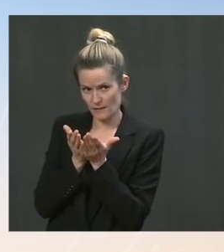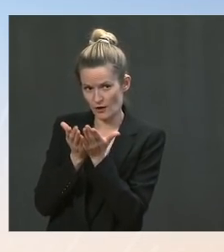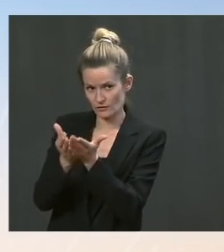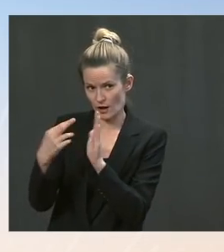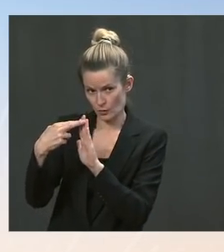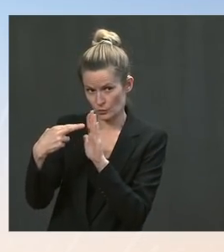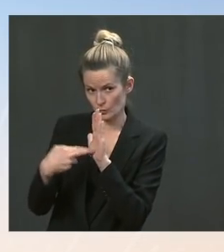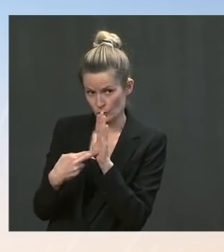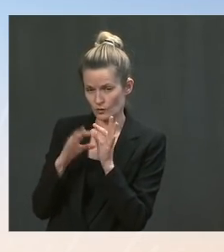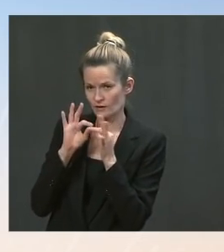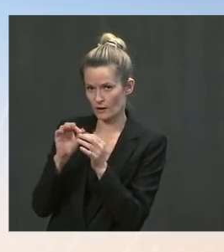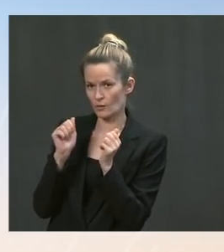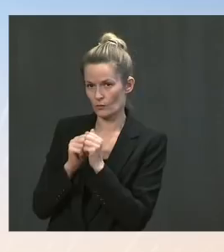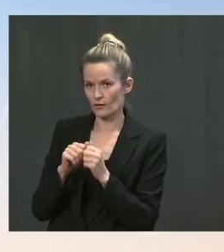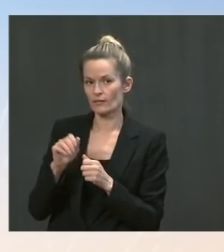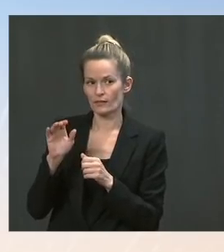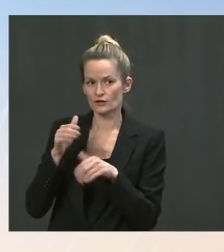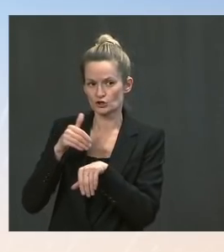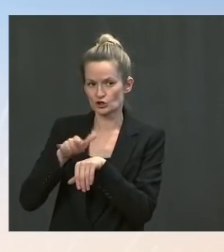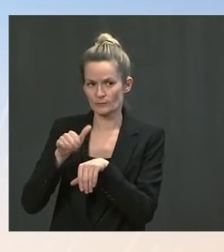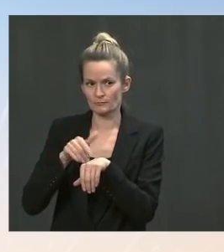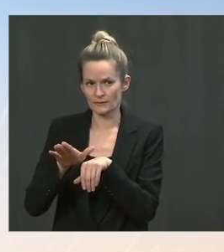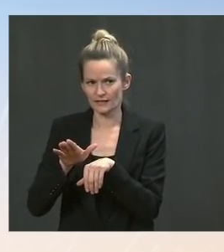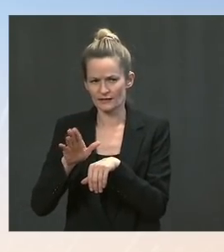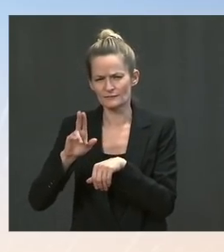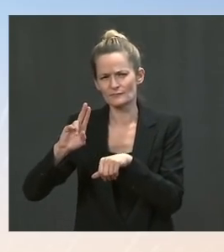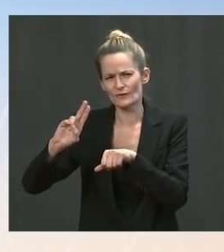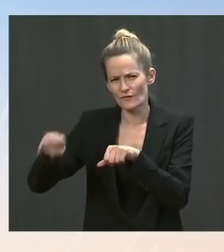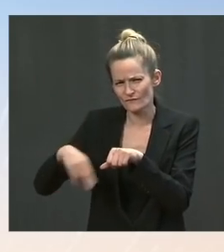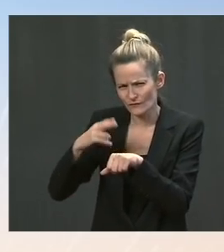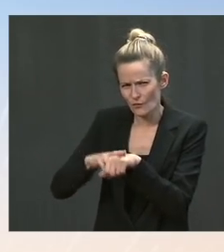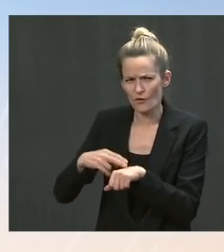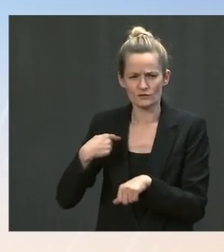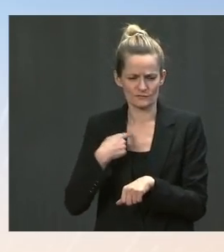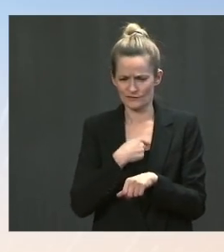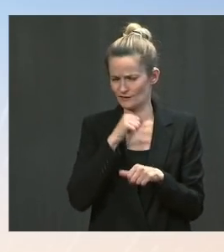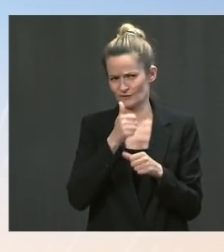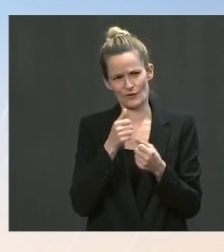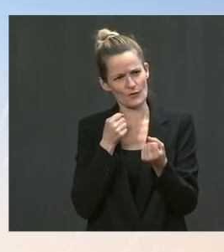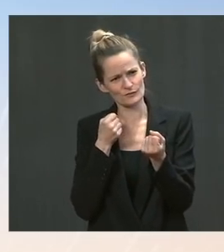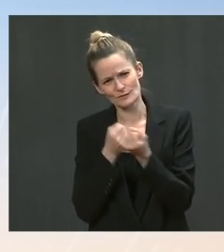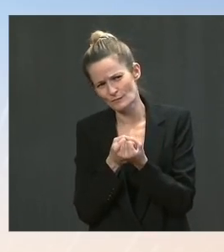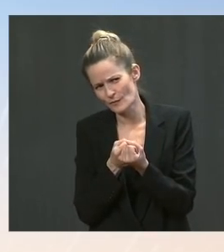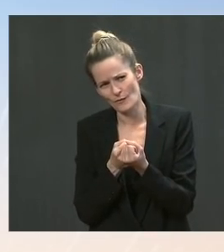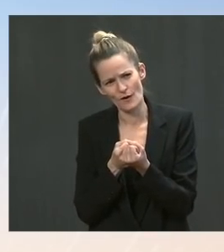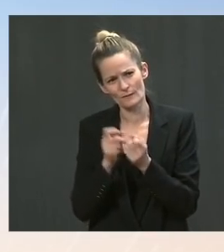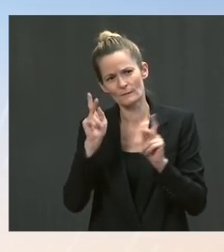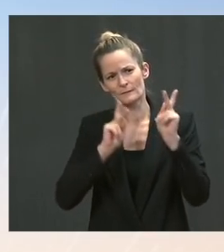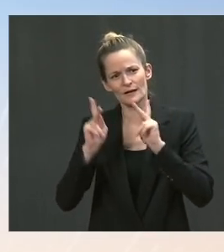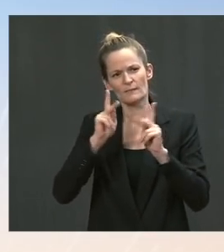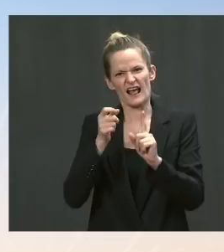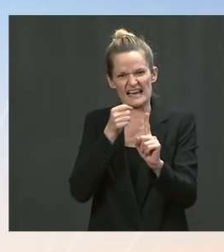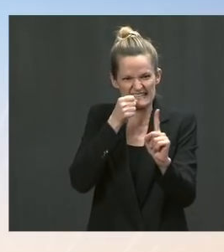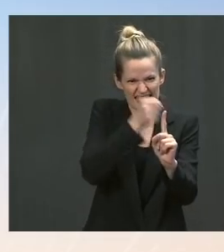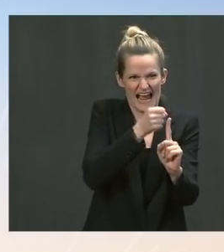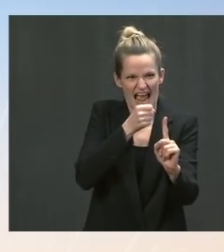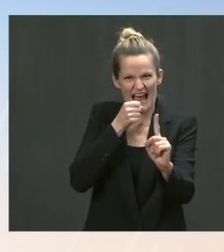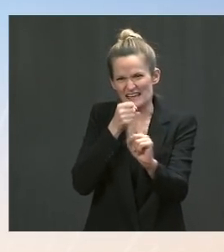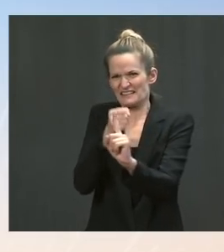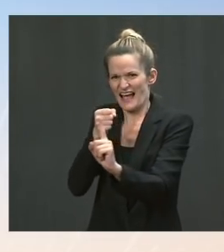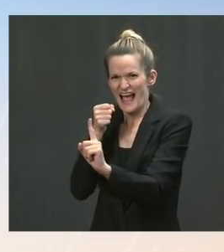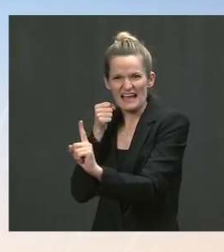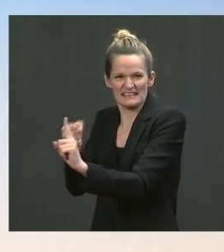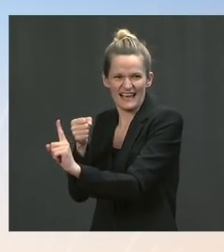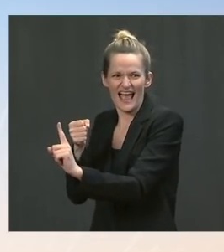condemn the unlawful attack committed on a merchant vessel off the coast of Oman on the 29th of July, which killed a British and Romanian national.